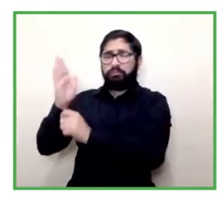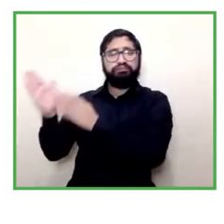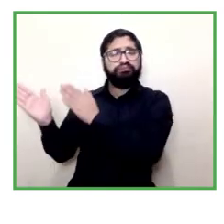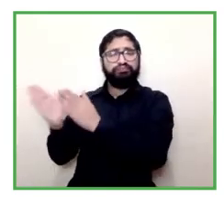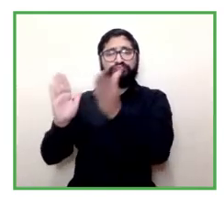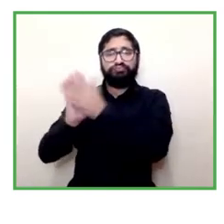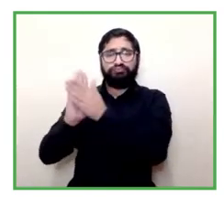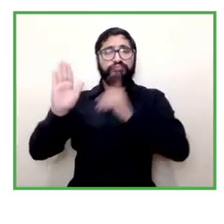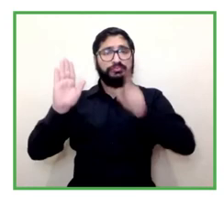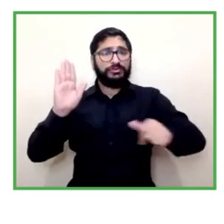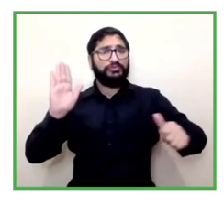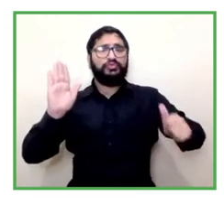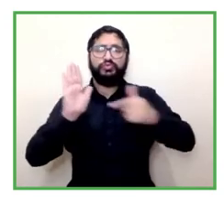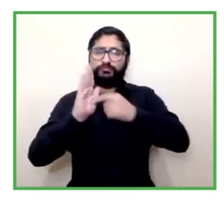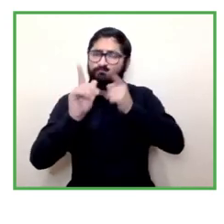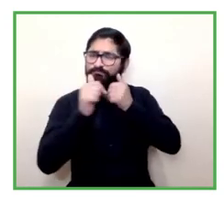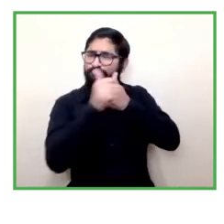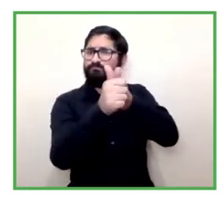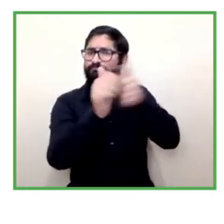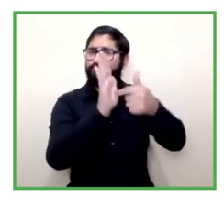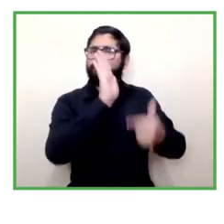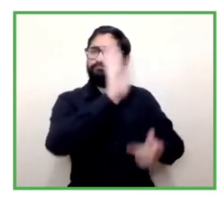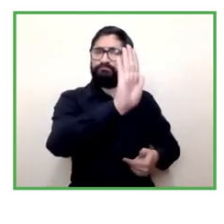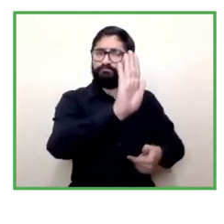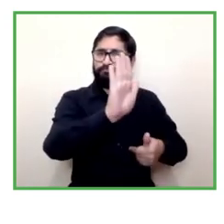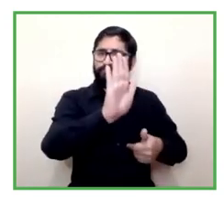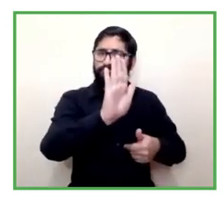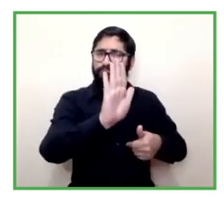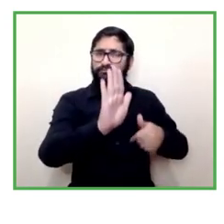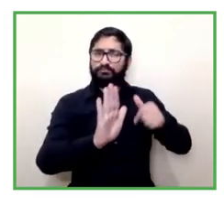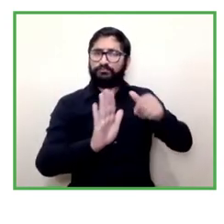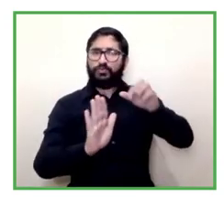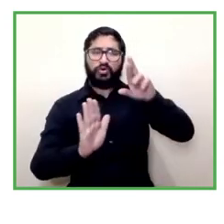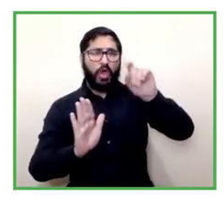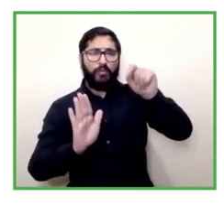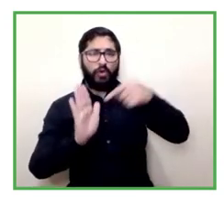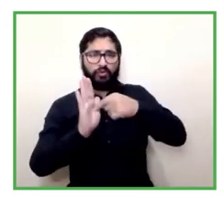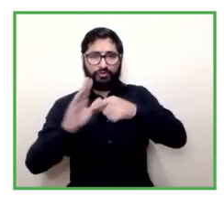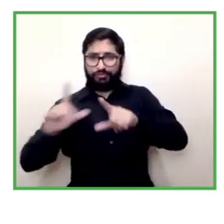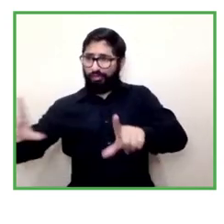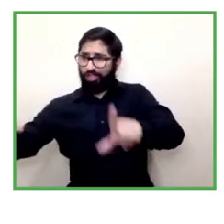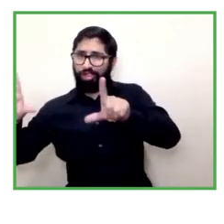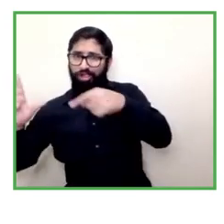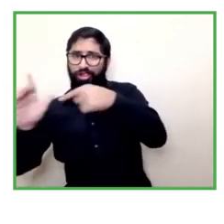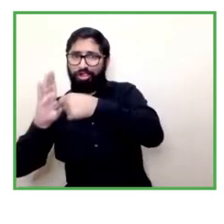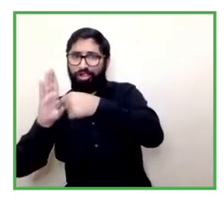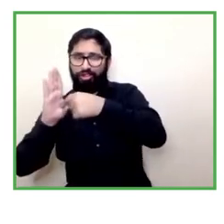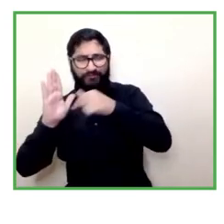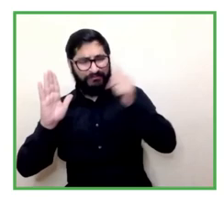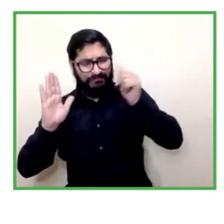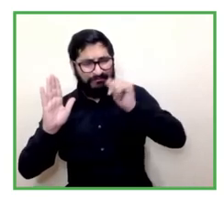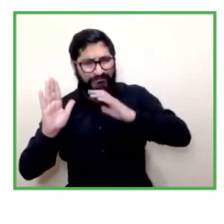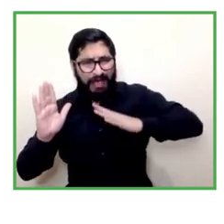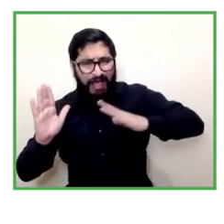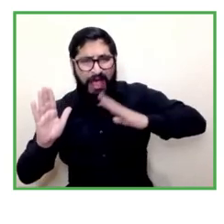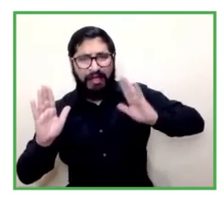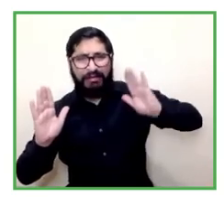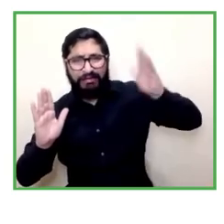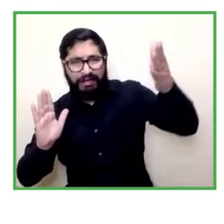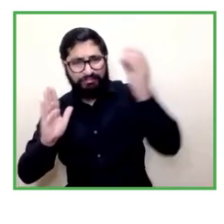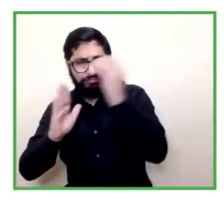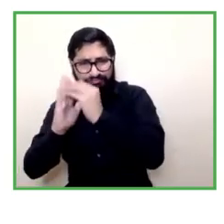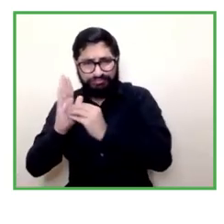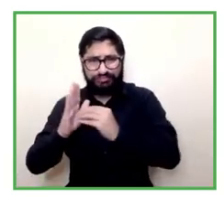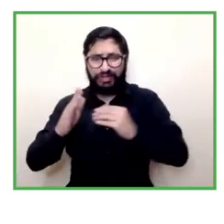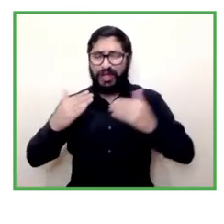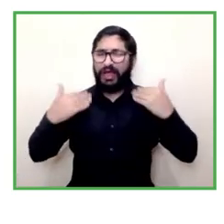but because we like the professionals the people the the courses the undergraduate degrees the graduate degrees in the community aspect and